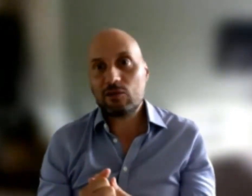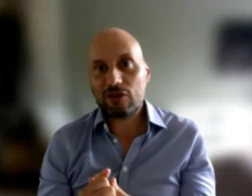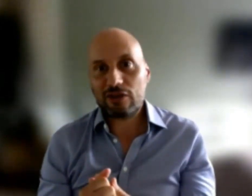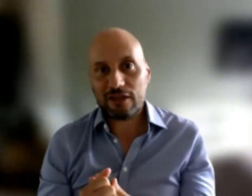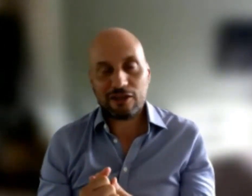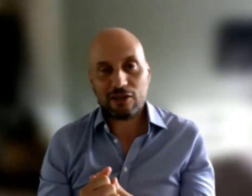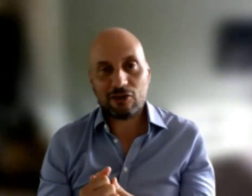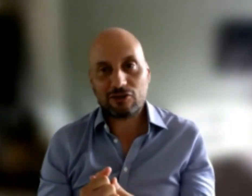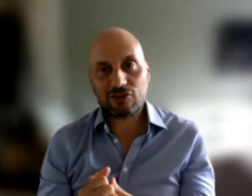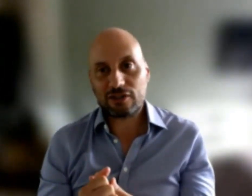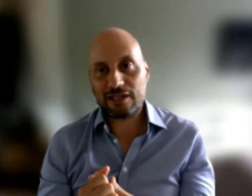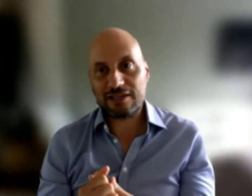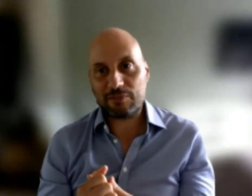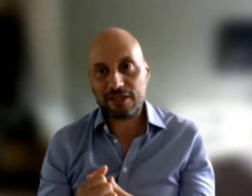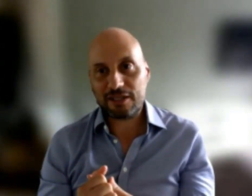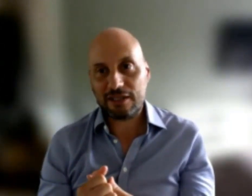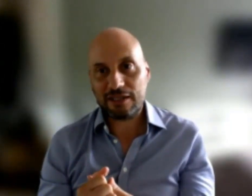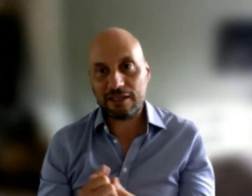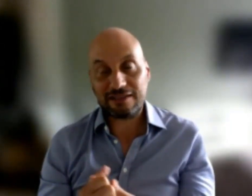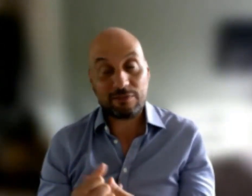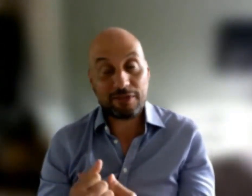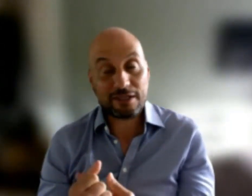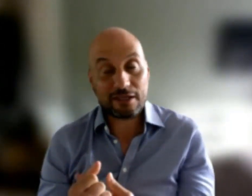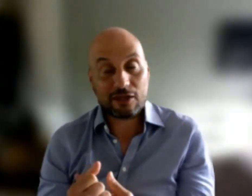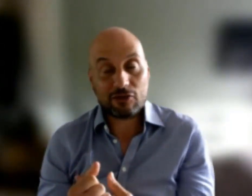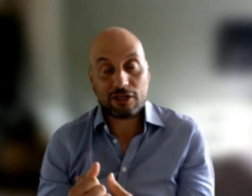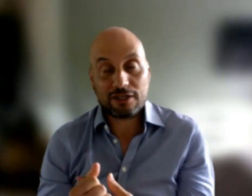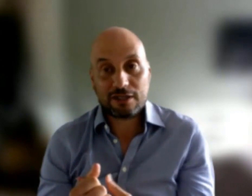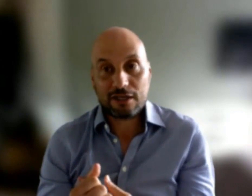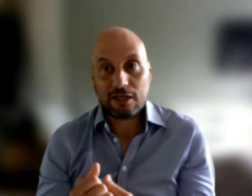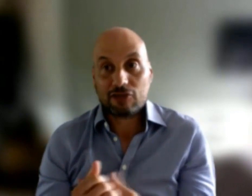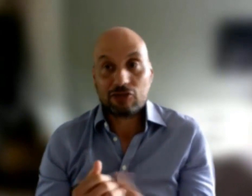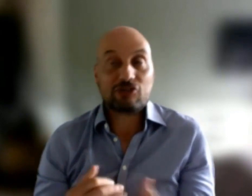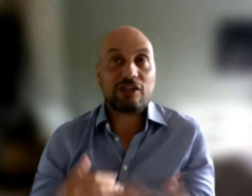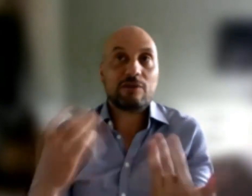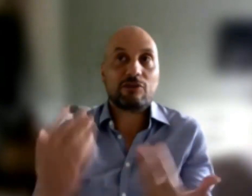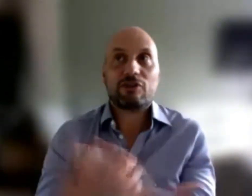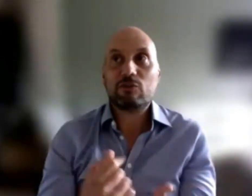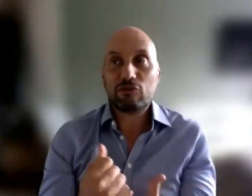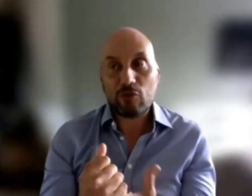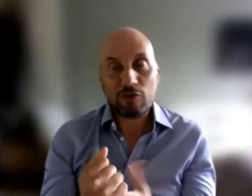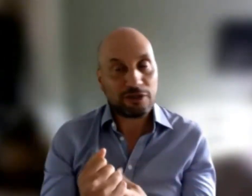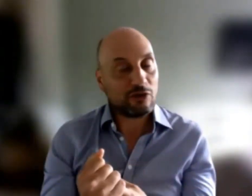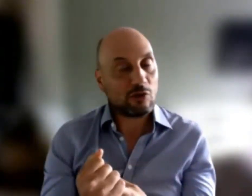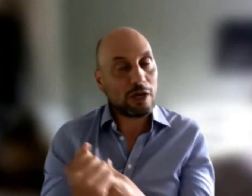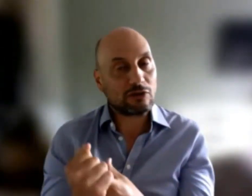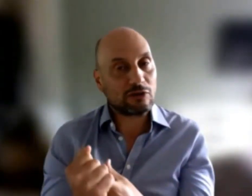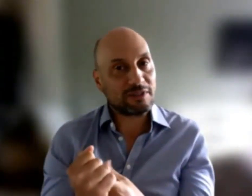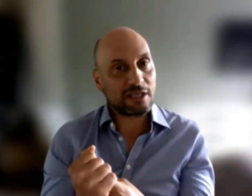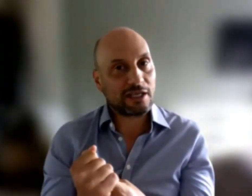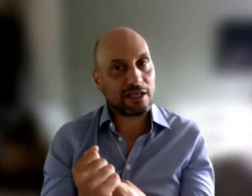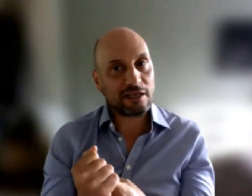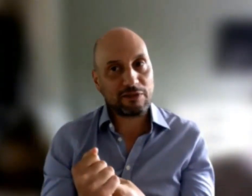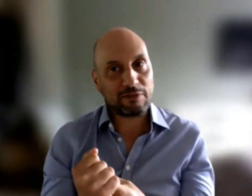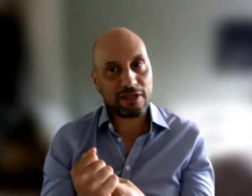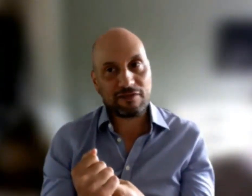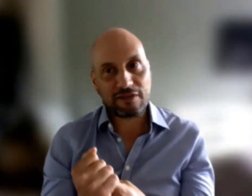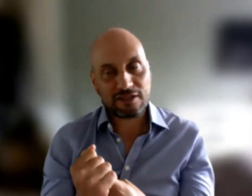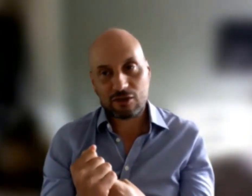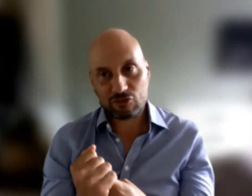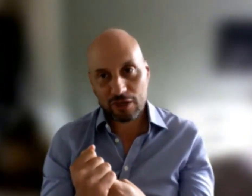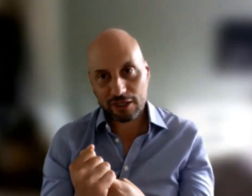what do companies, companies that are the brains of the mobile